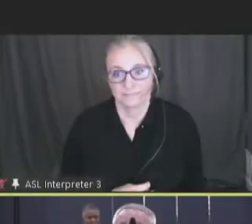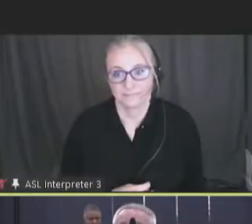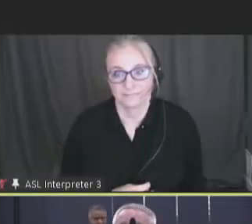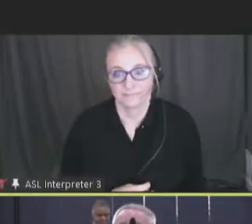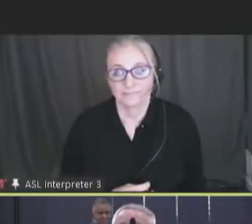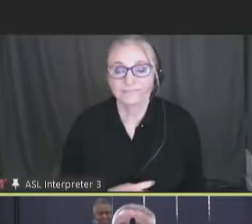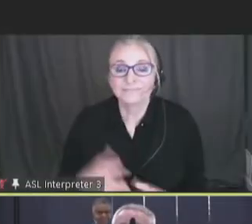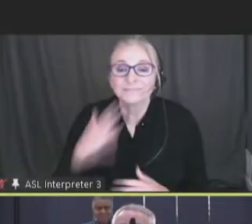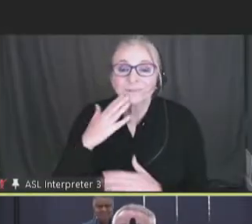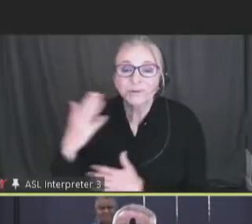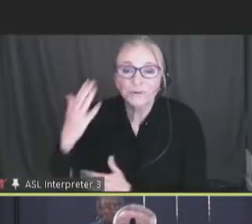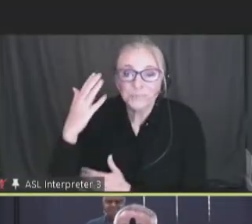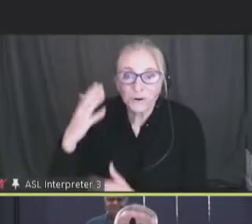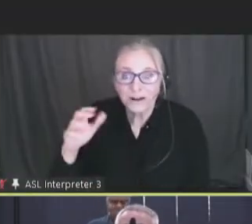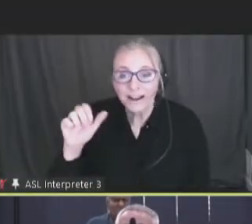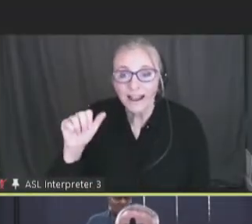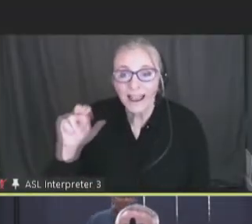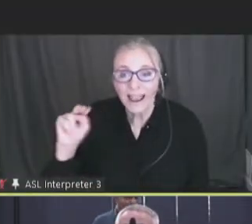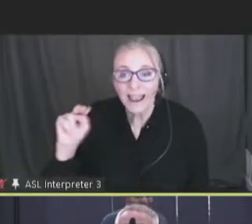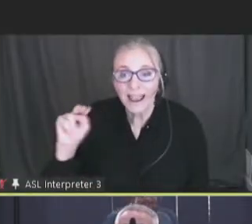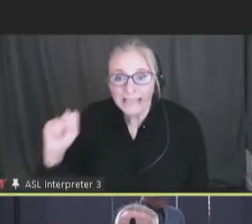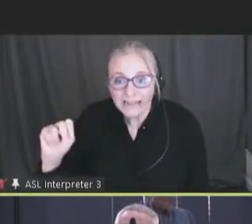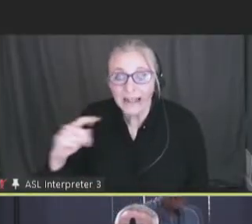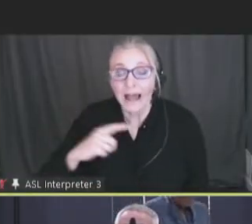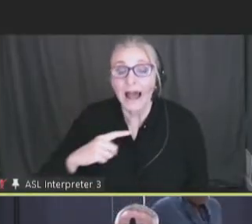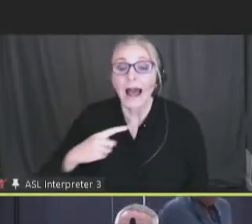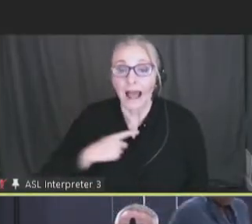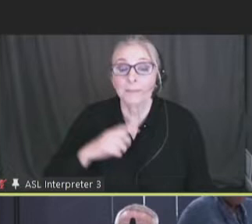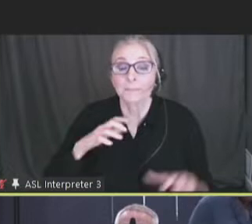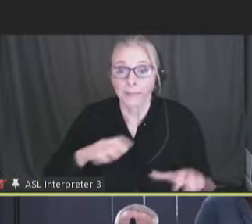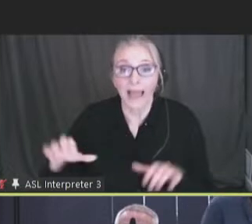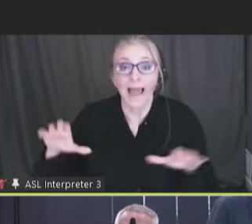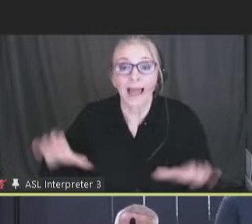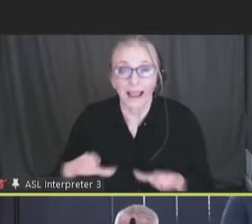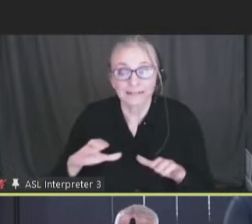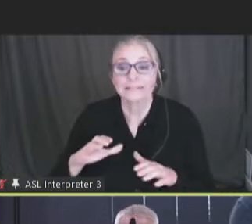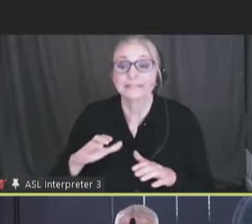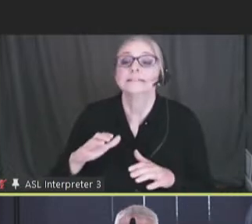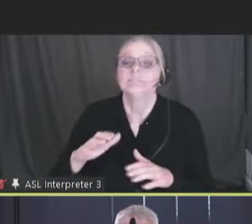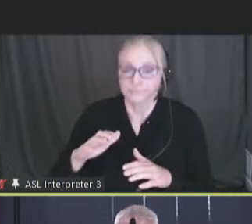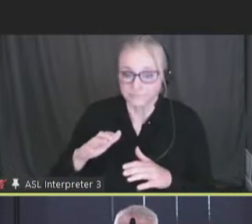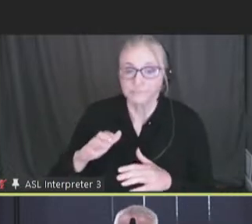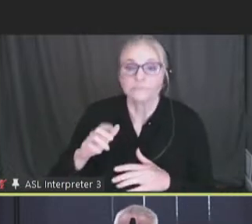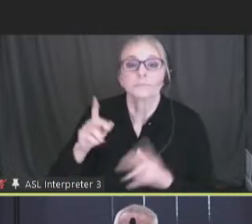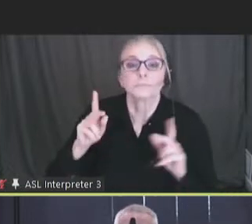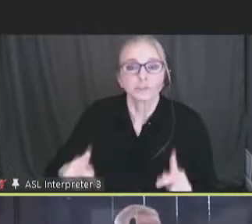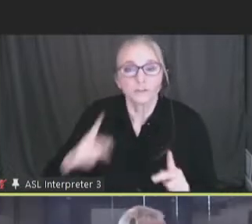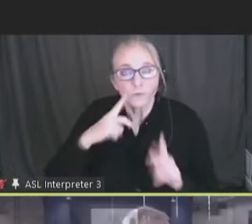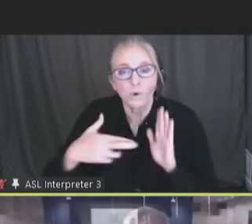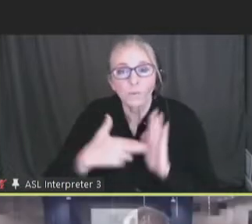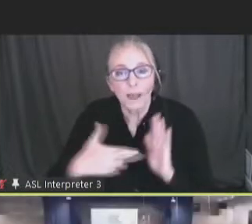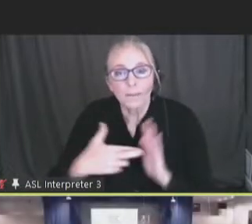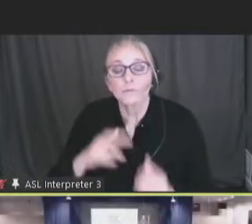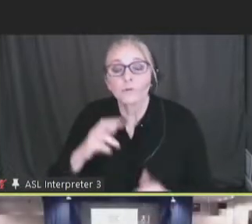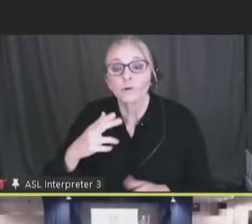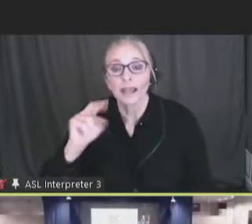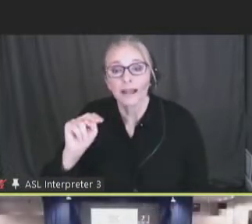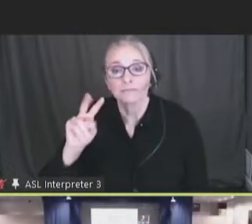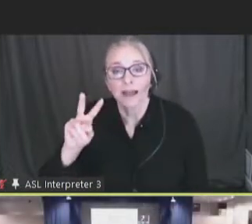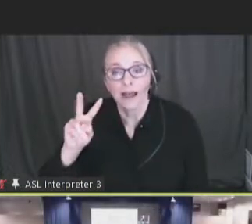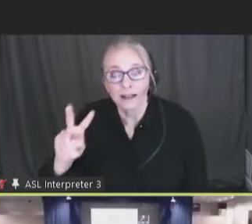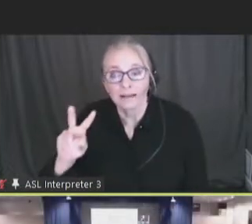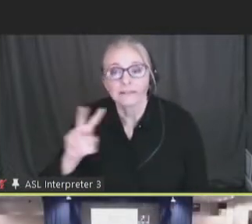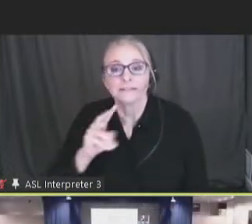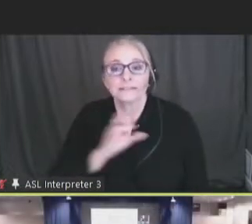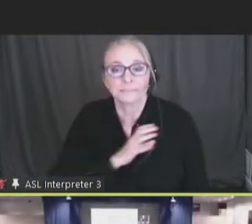Good morning. My name is Anne Aiken. I'm the Acting Designated Federal Official for the National Vaccine Advisory Committee, and I'm going to call this